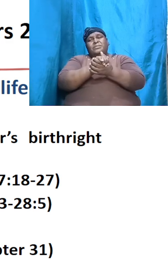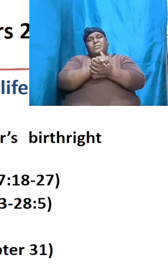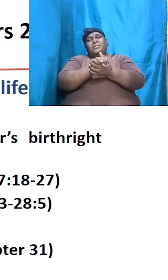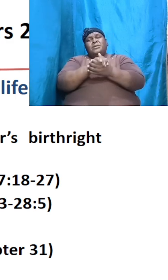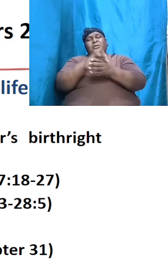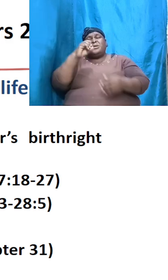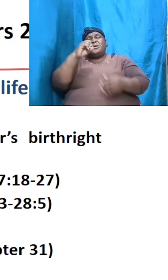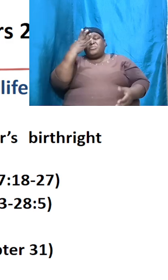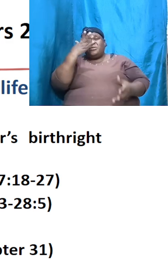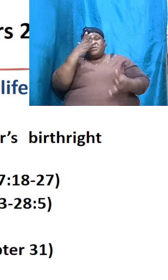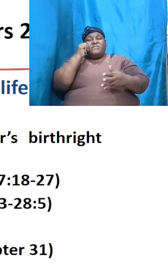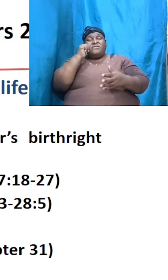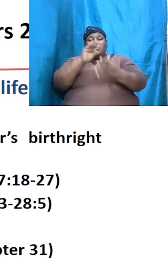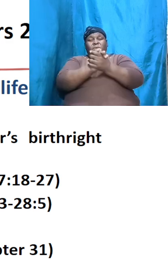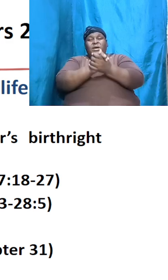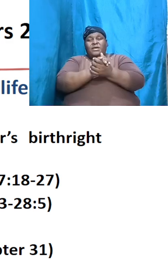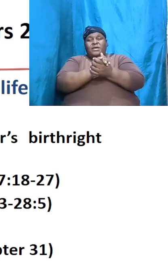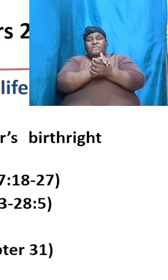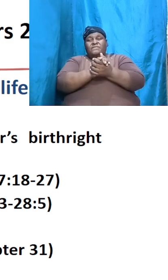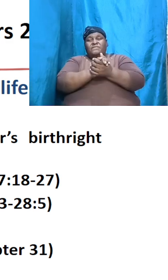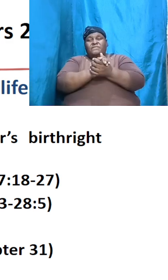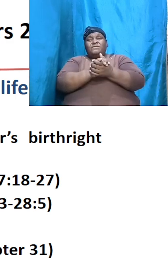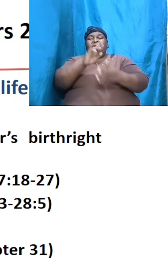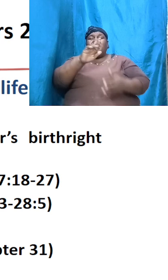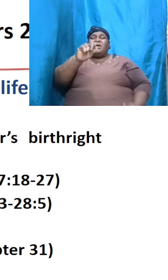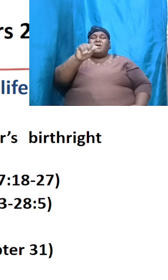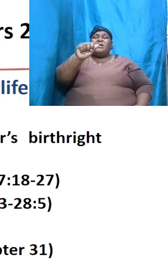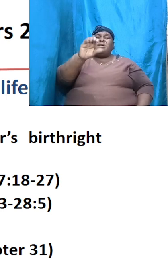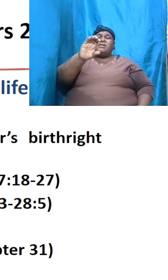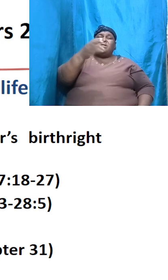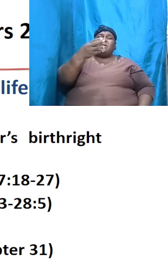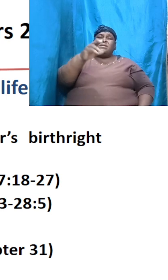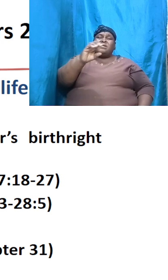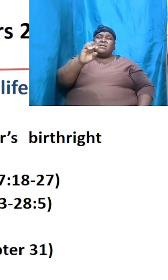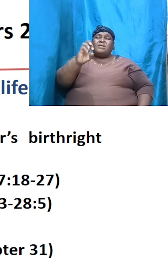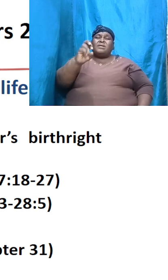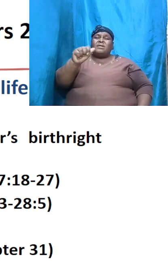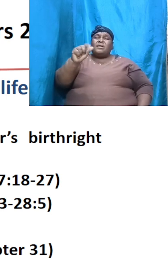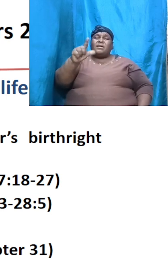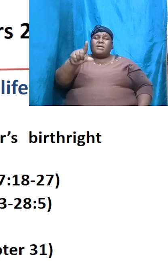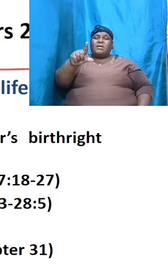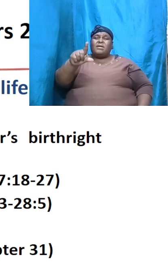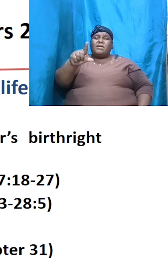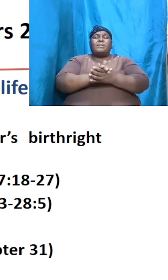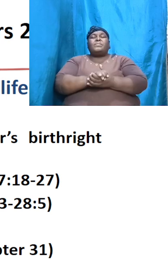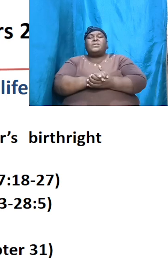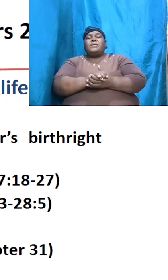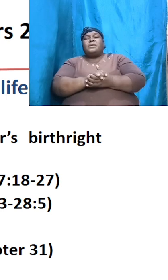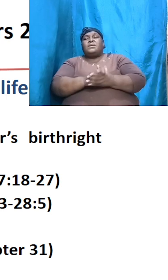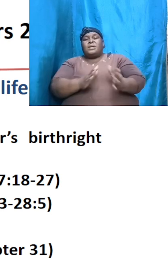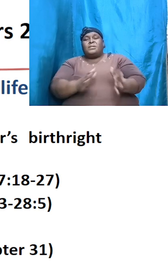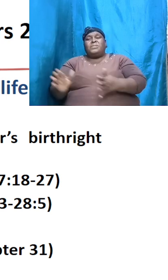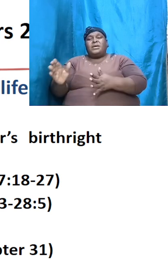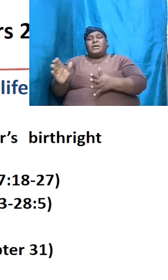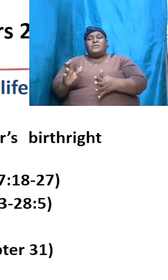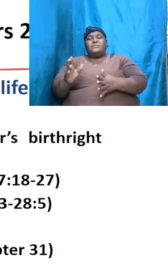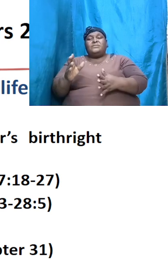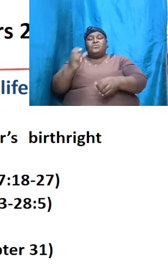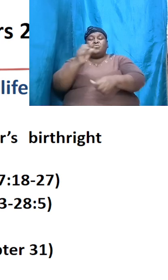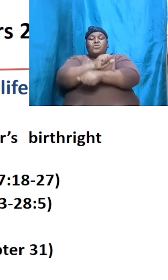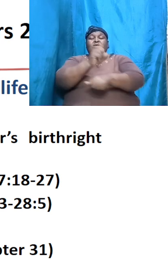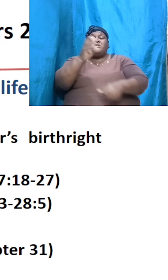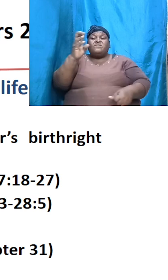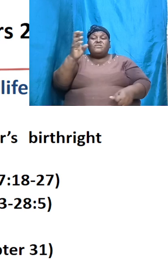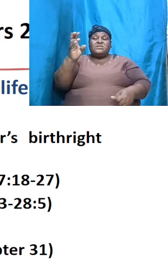beautiful wife I believe she was Rachel and as he was there and he planned to work for seven years